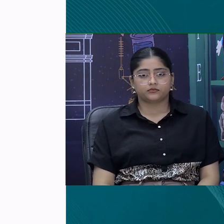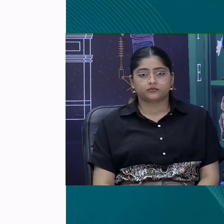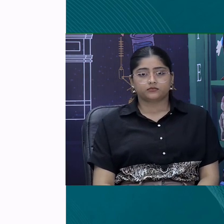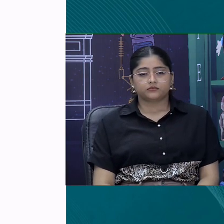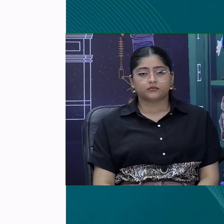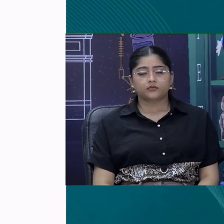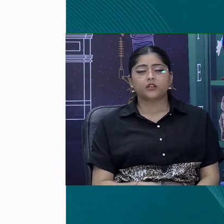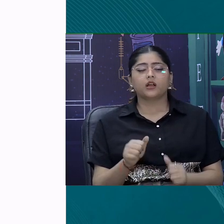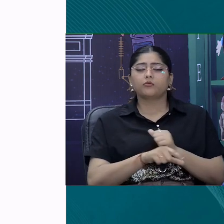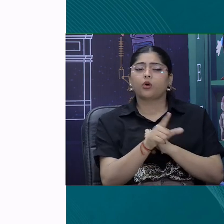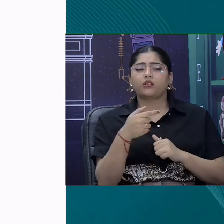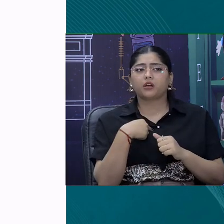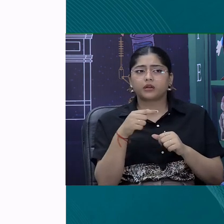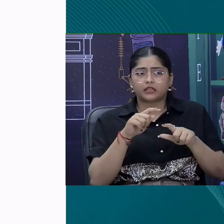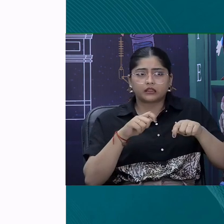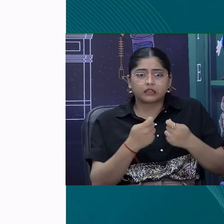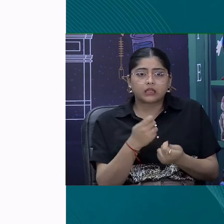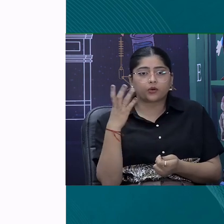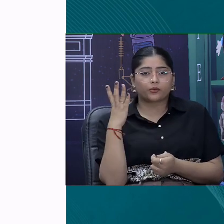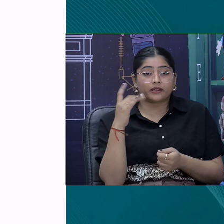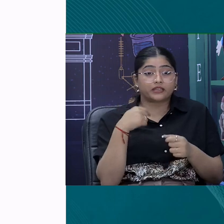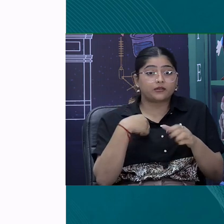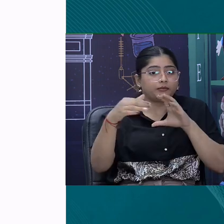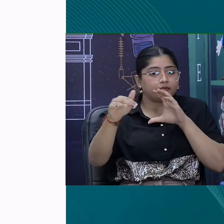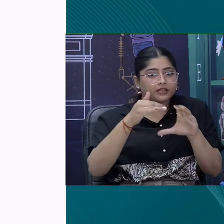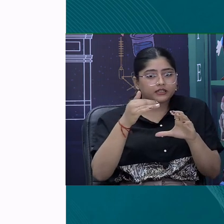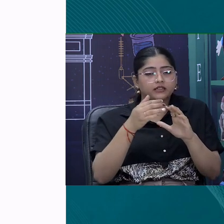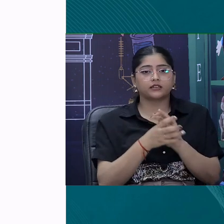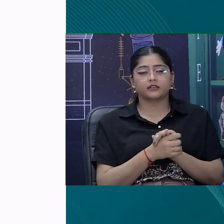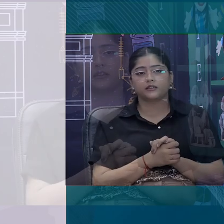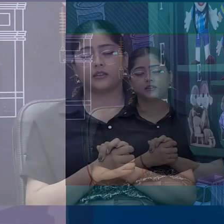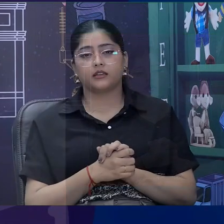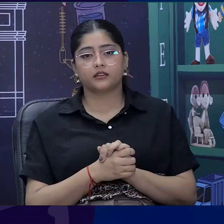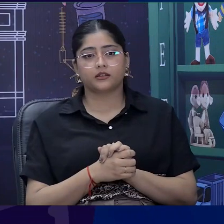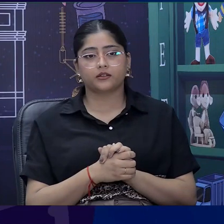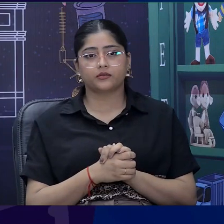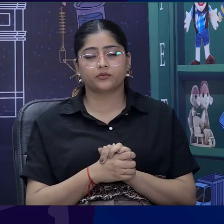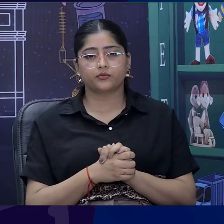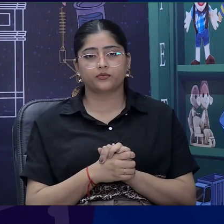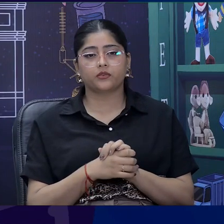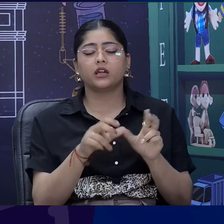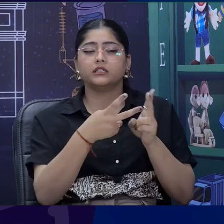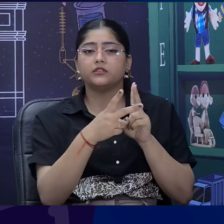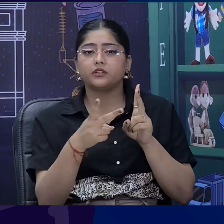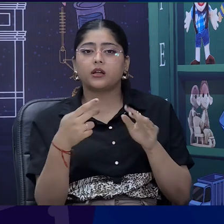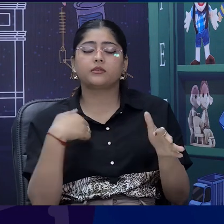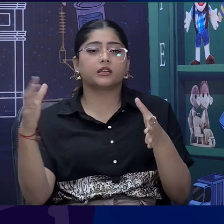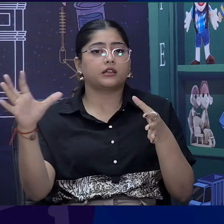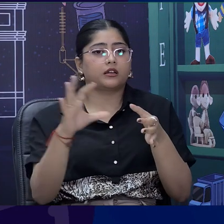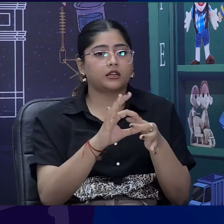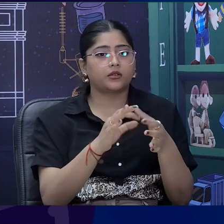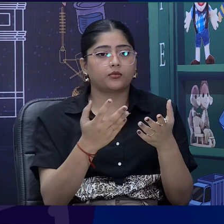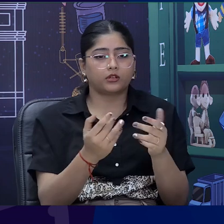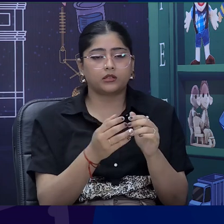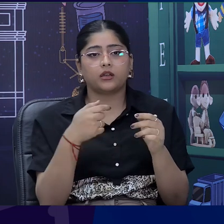So, we are waiting for your participation in huge numbers dear learners. You can reach out to us through our various medium and we want your